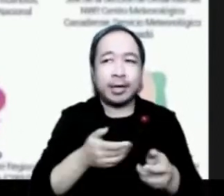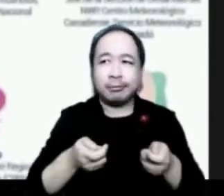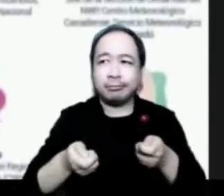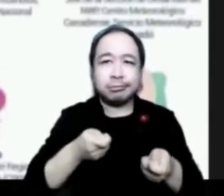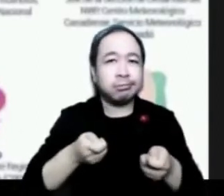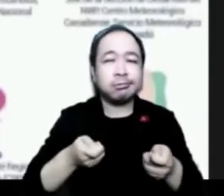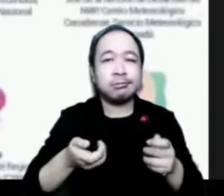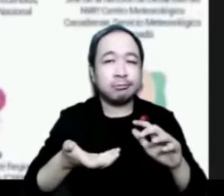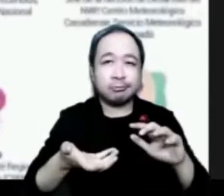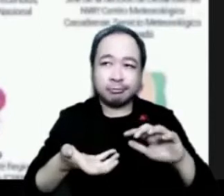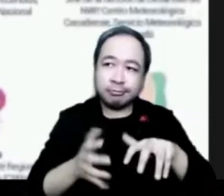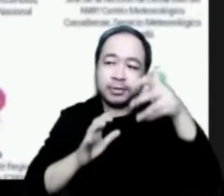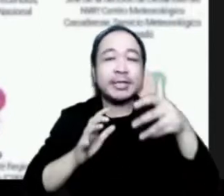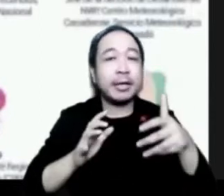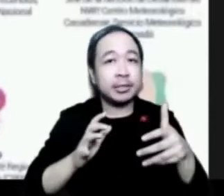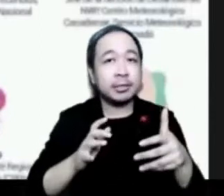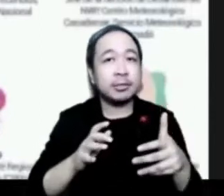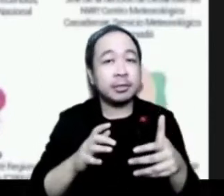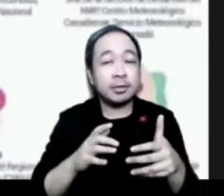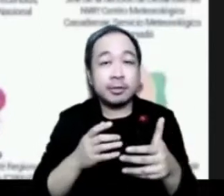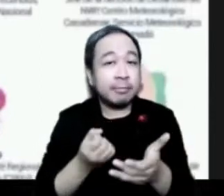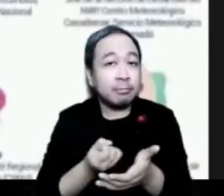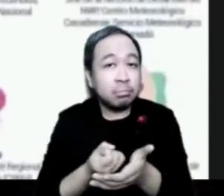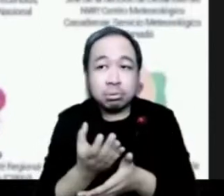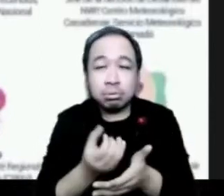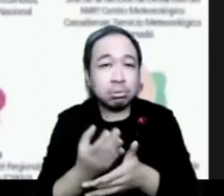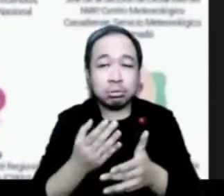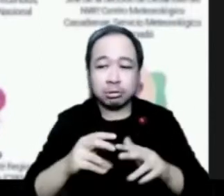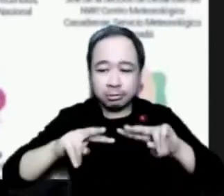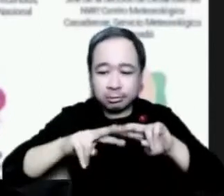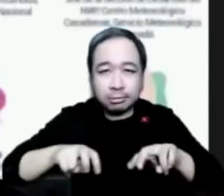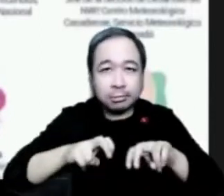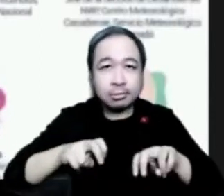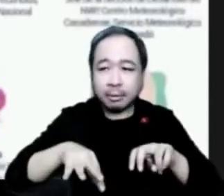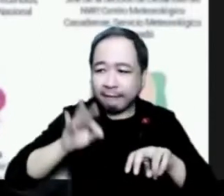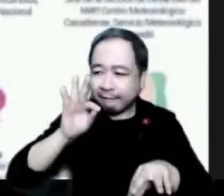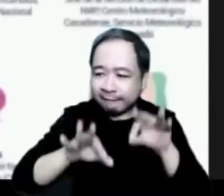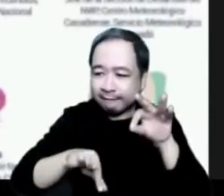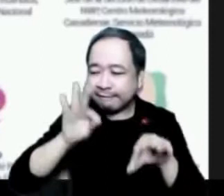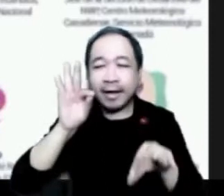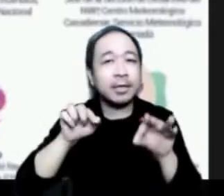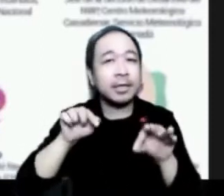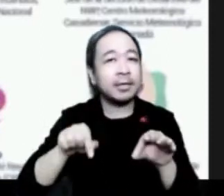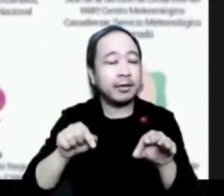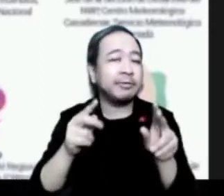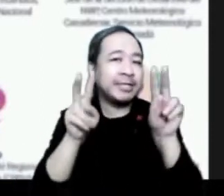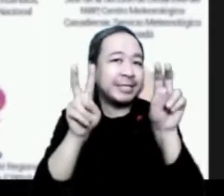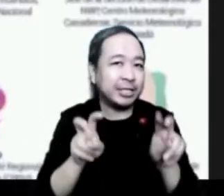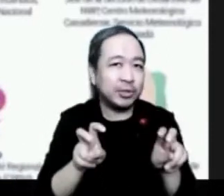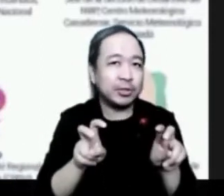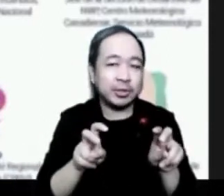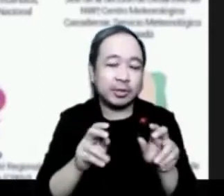of you the findings of the issue-based coalition regarding to wildfire resilience.